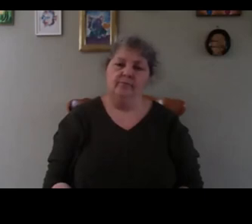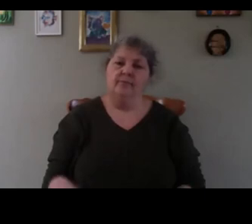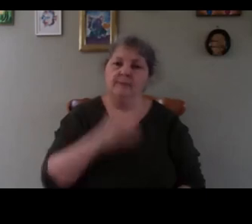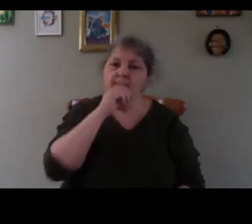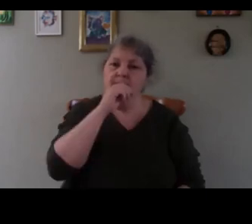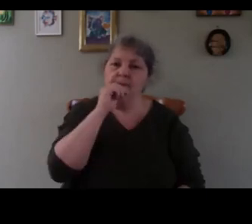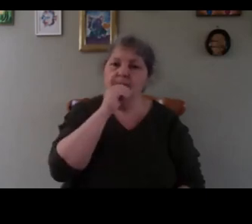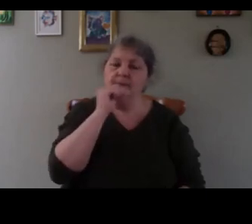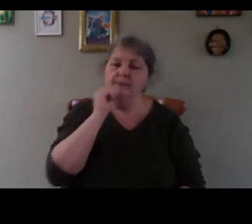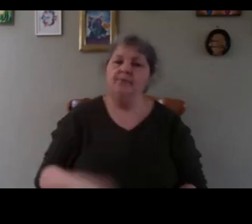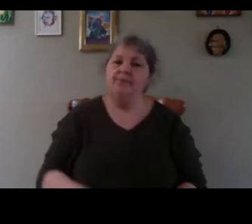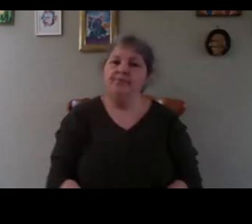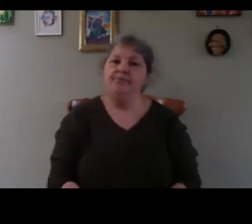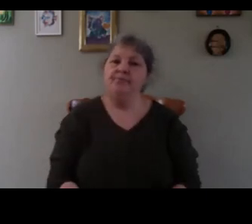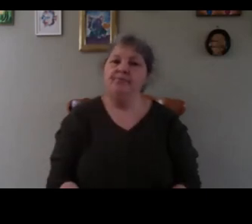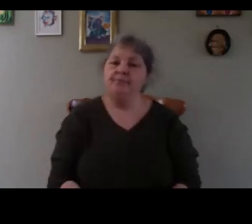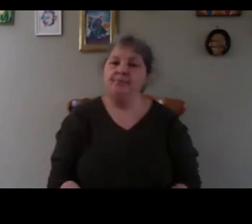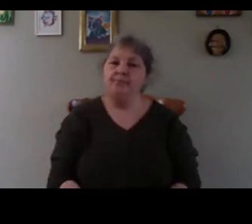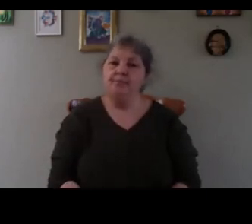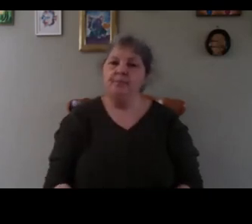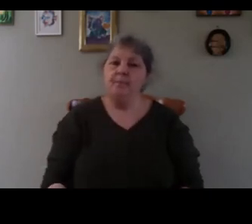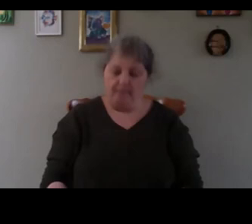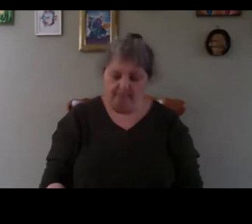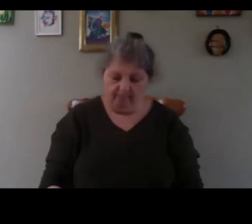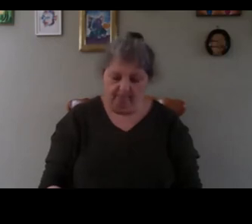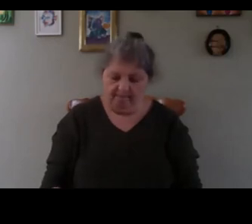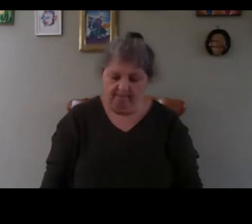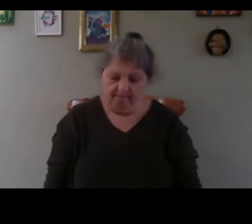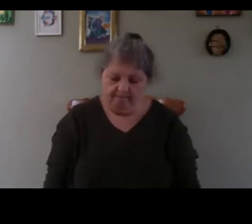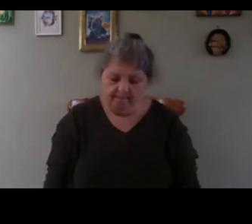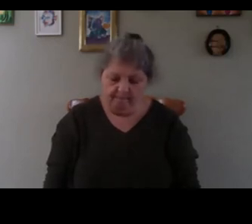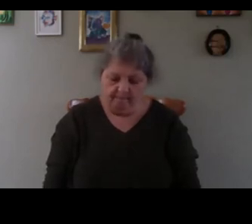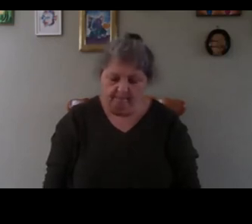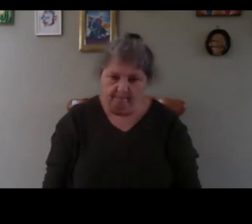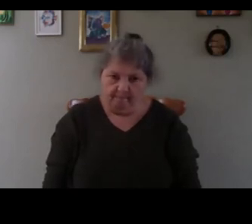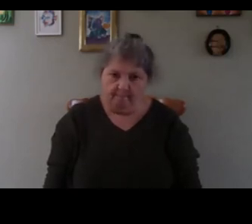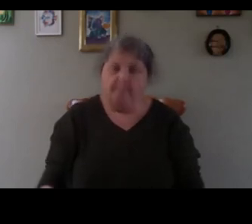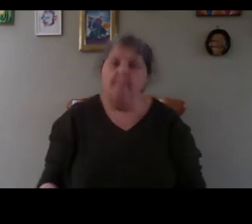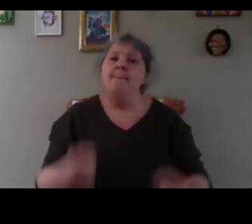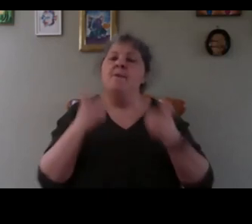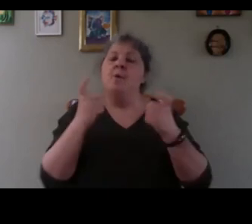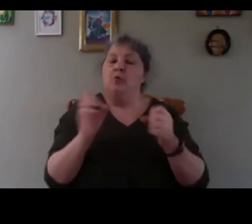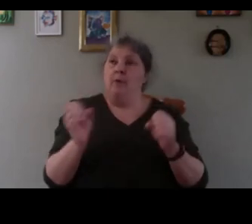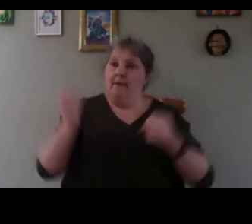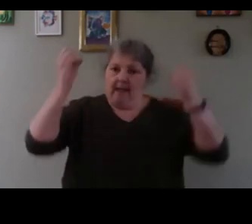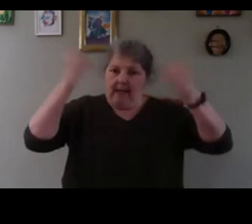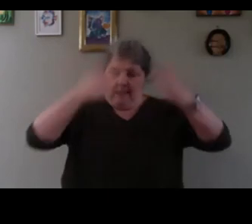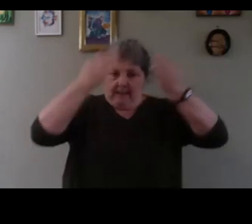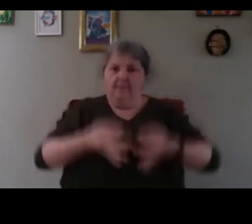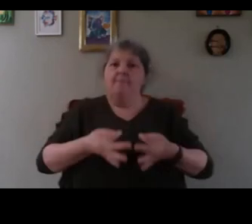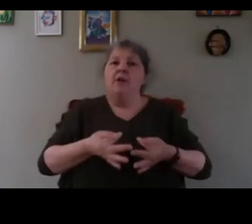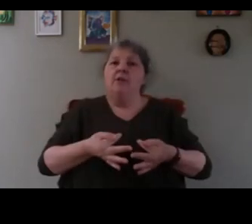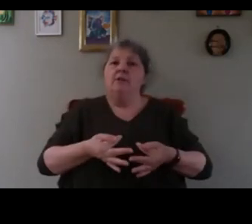I want to get as much light as possible through so you have light at the front and the side